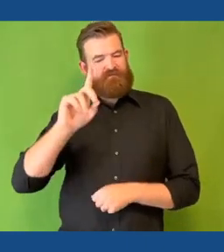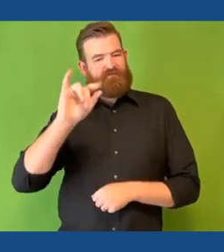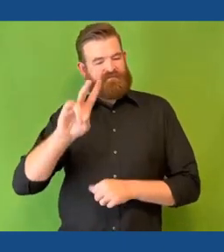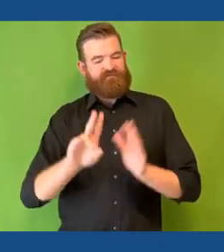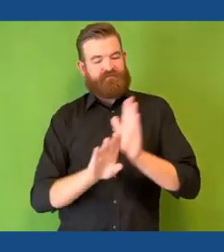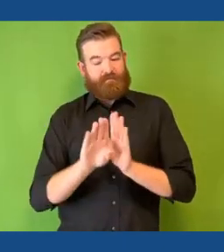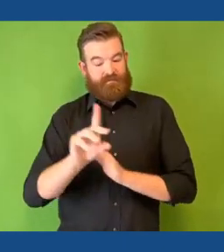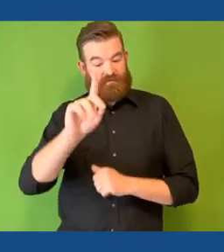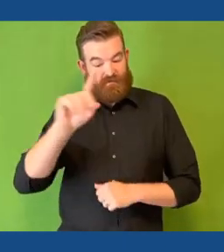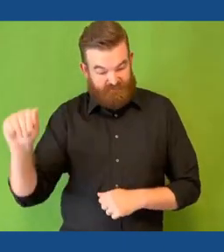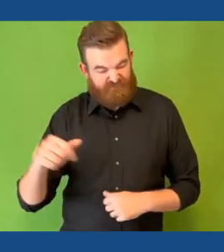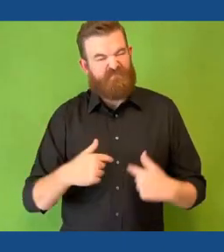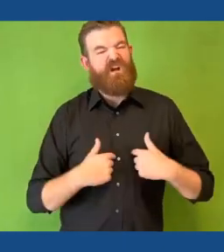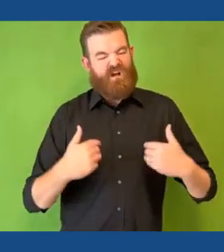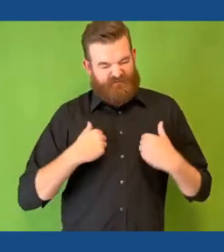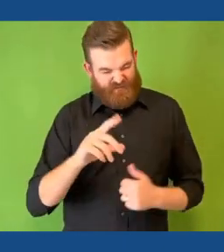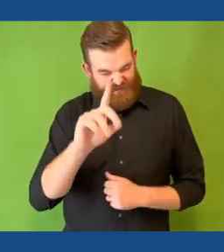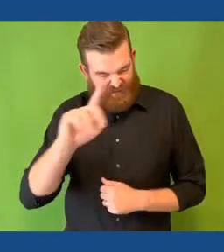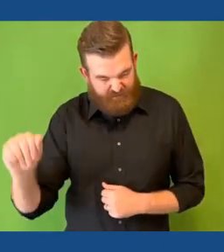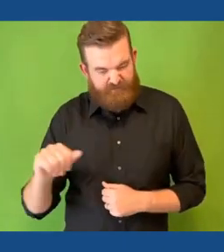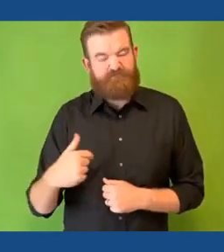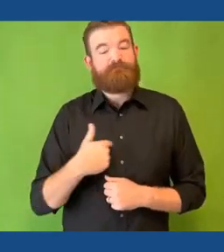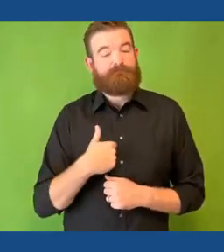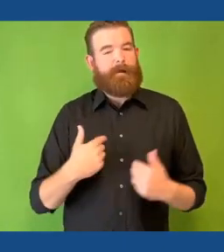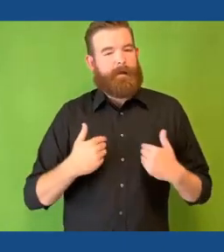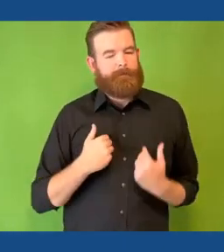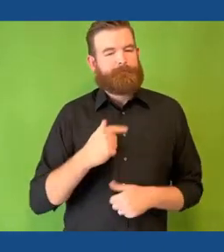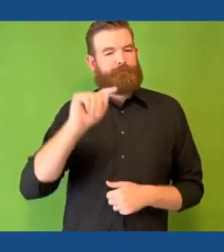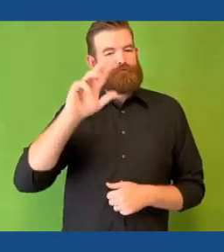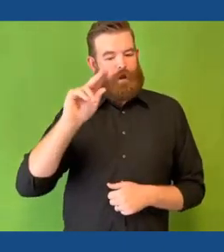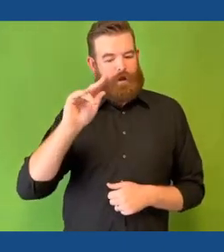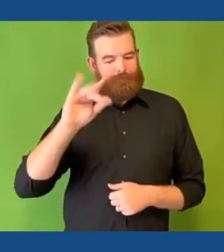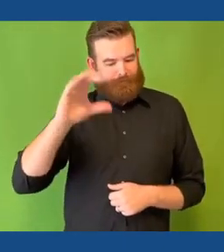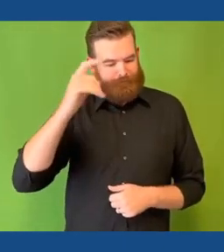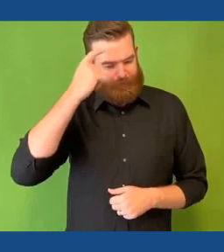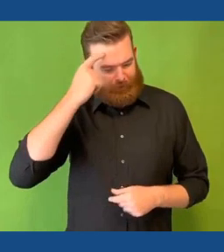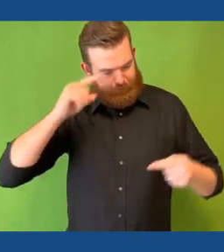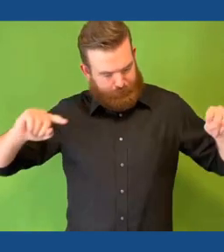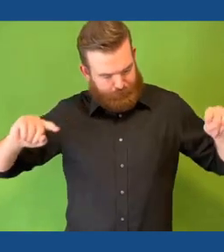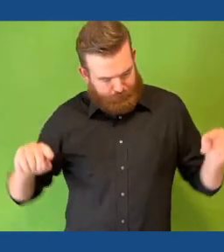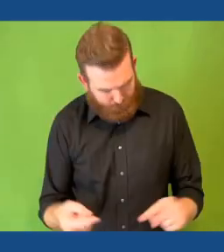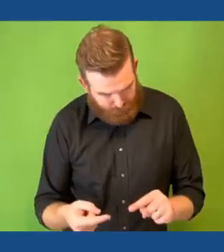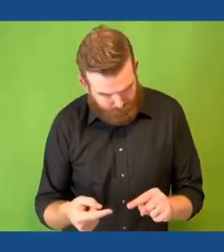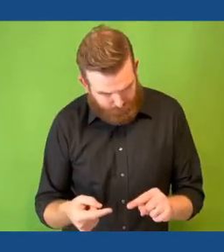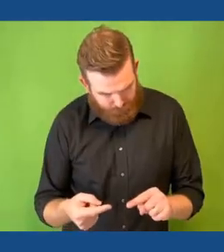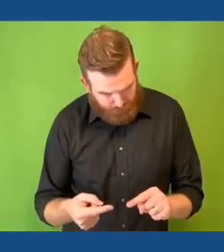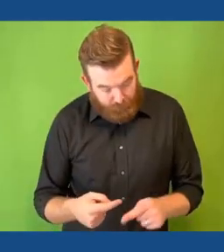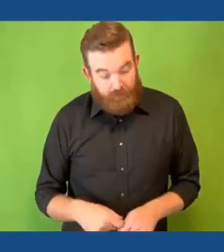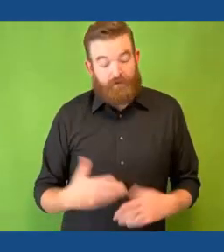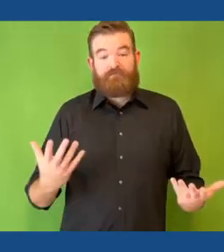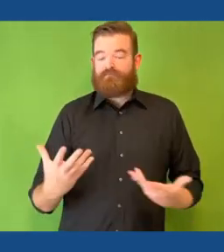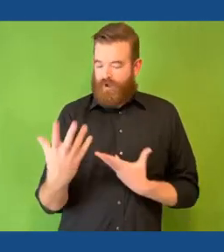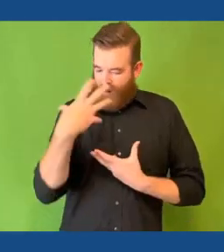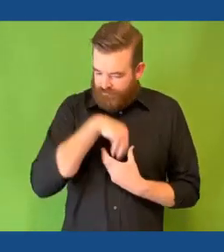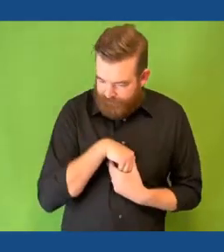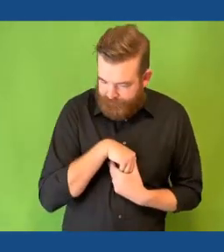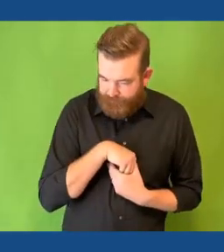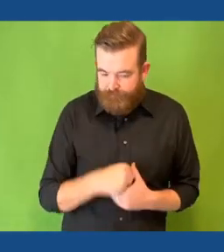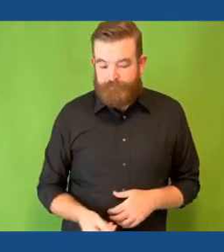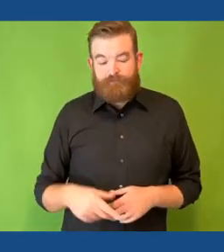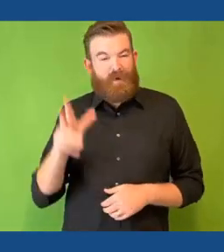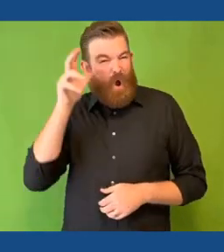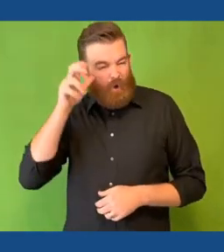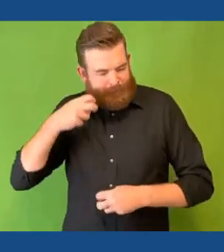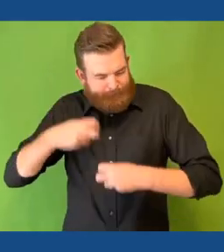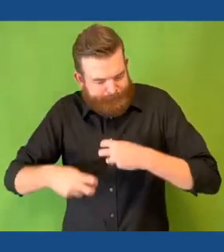Disabilities and I too myself have disabilities and I suffer from traumatic brain injury, autism spectrum disorder,